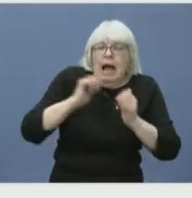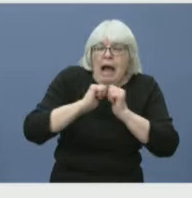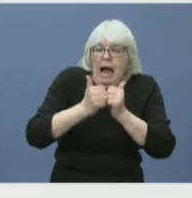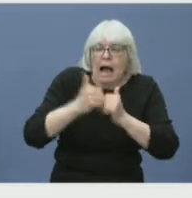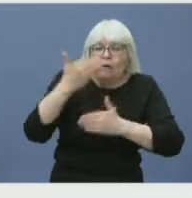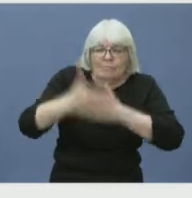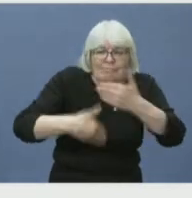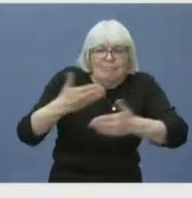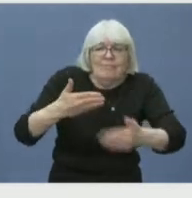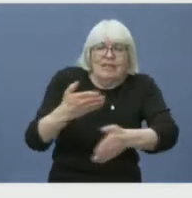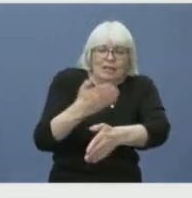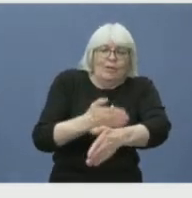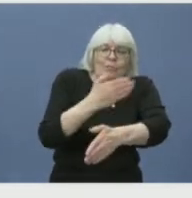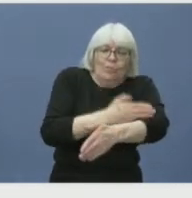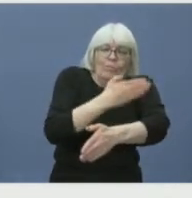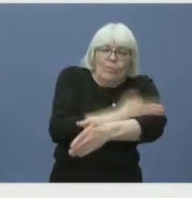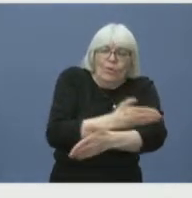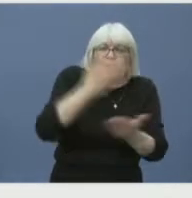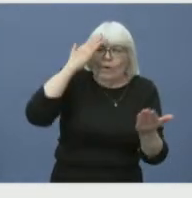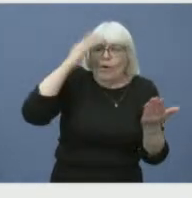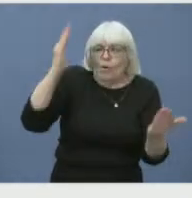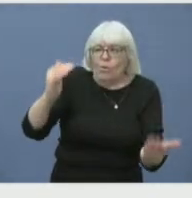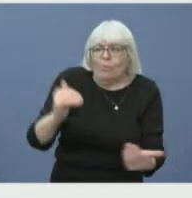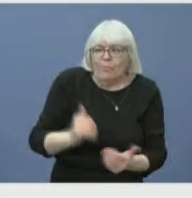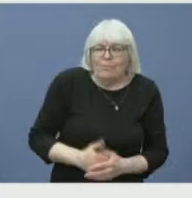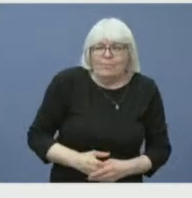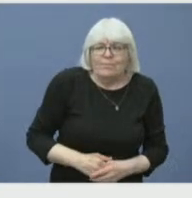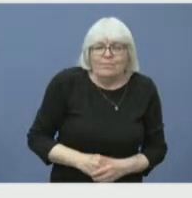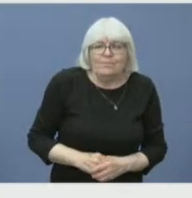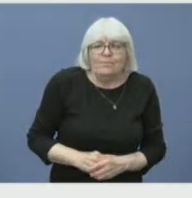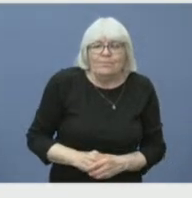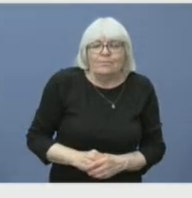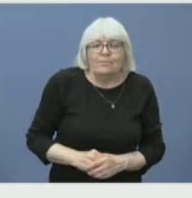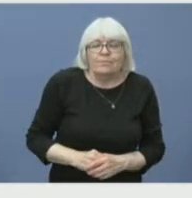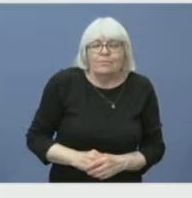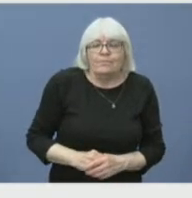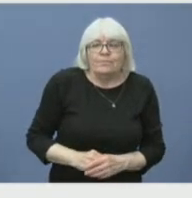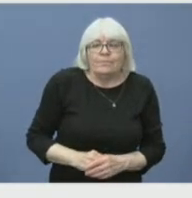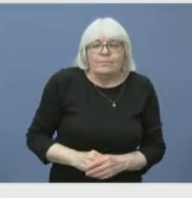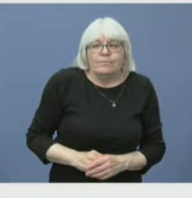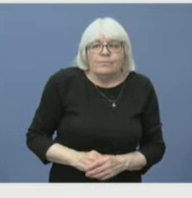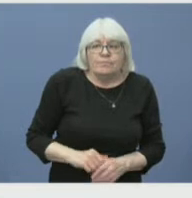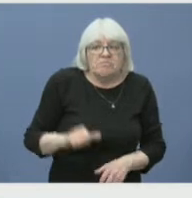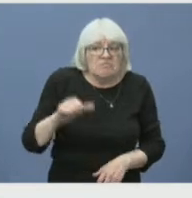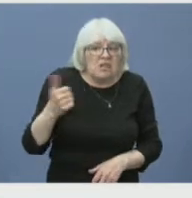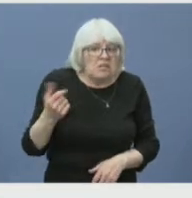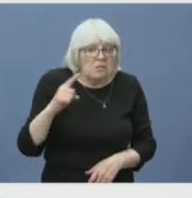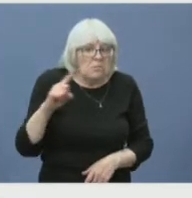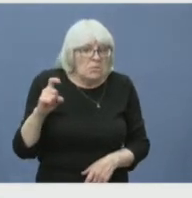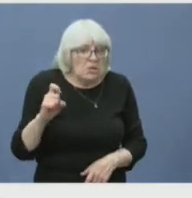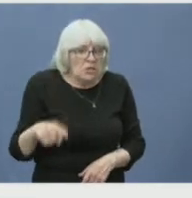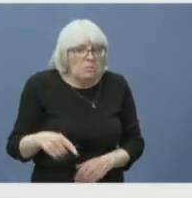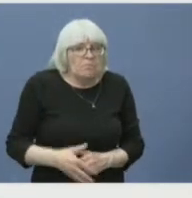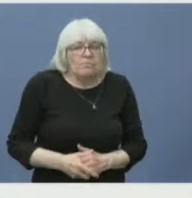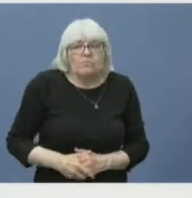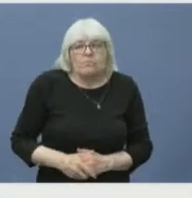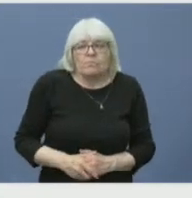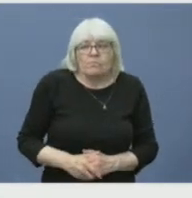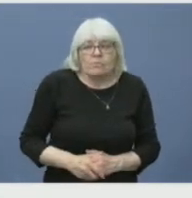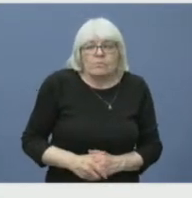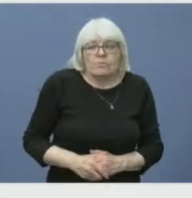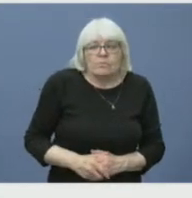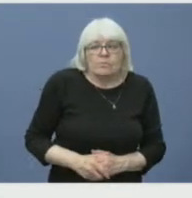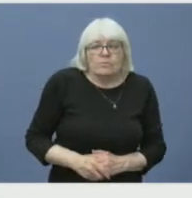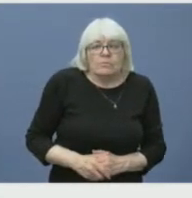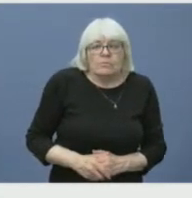very, very near future. Thank you, Warden. Sarah, go ahead with your follow-up. Thank you. People who live in the area